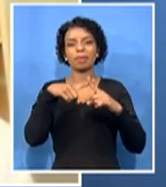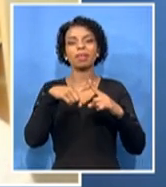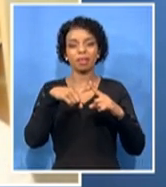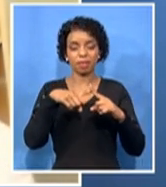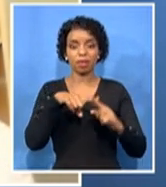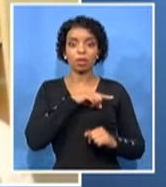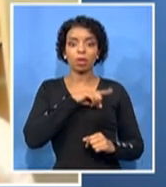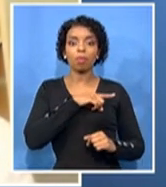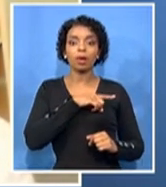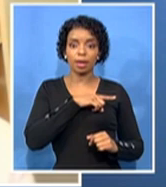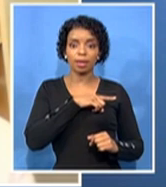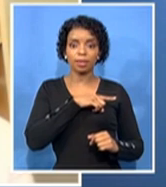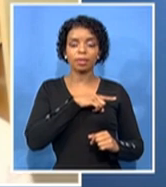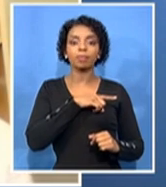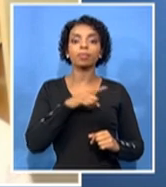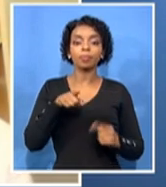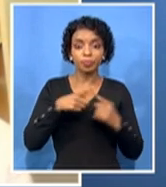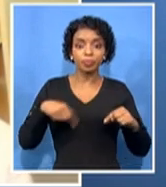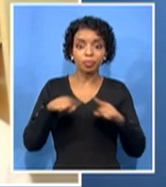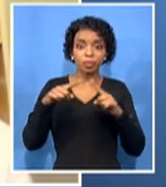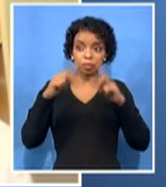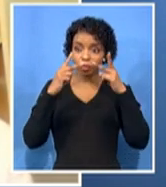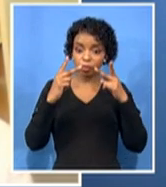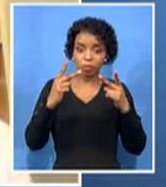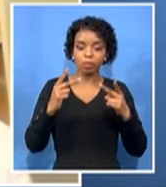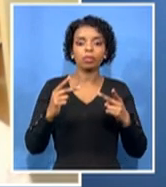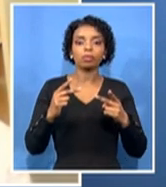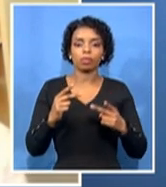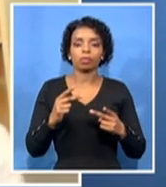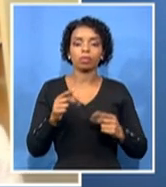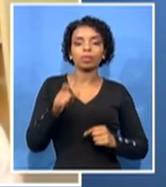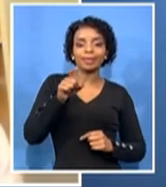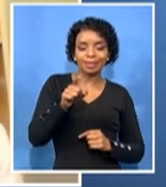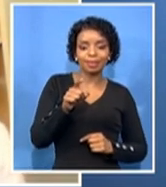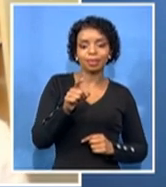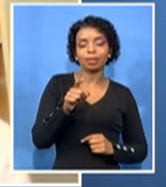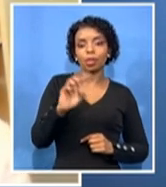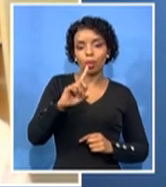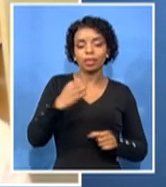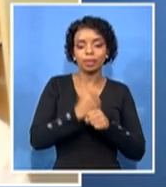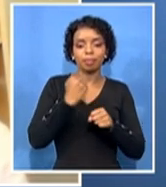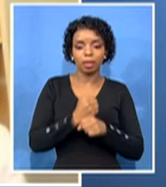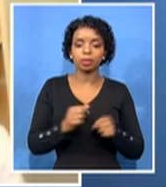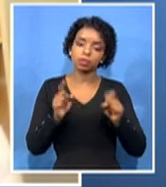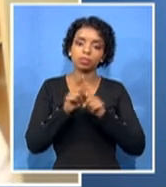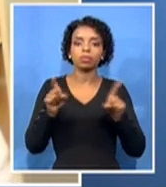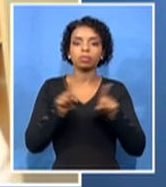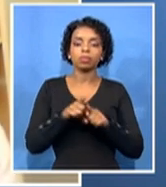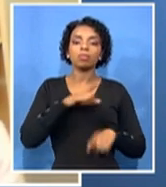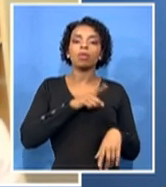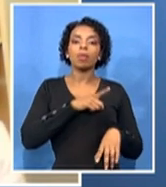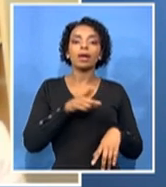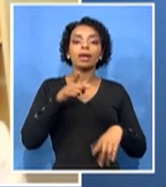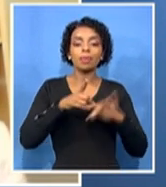you know, and that is actually what caused a shoot-up. And it was an extremely high and steep